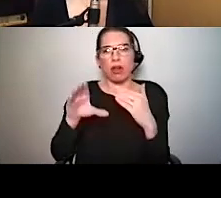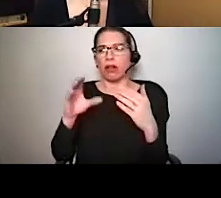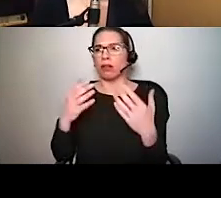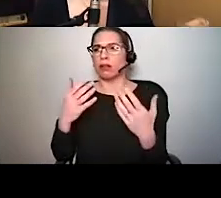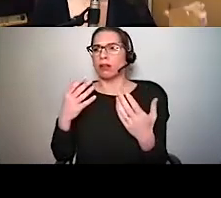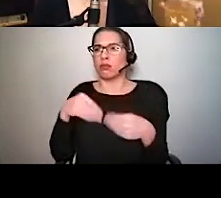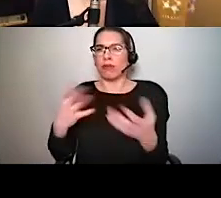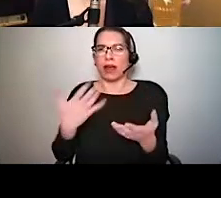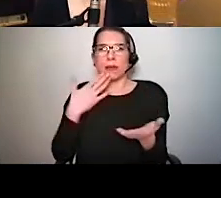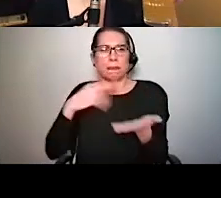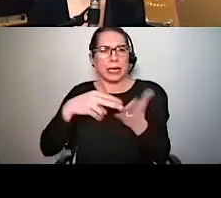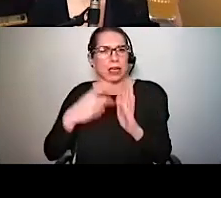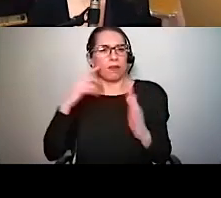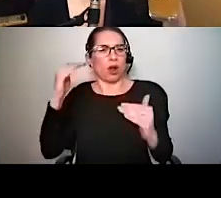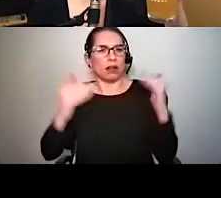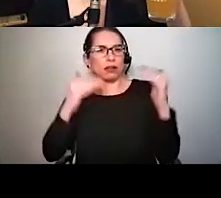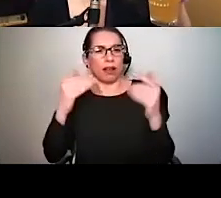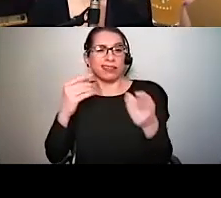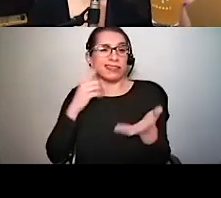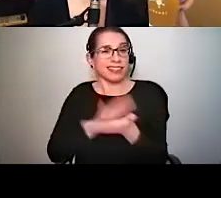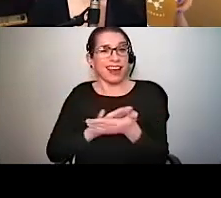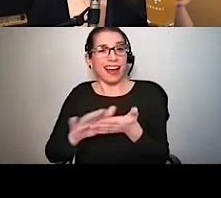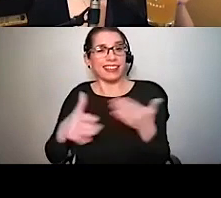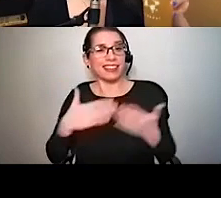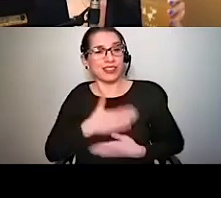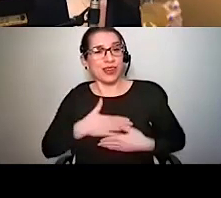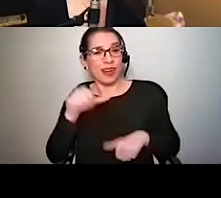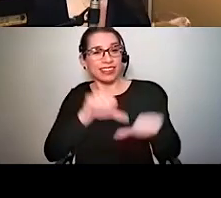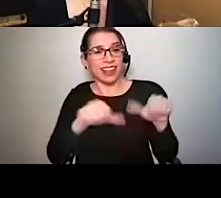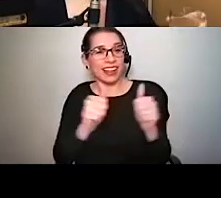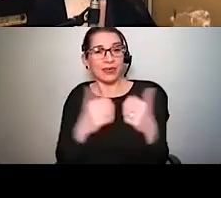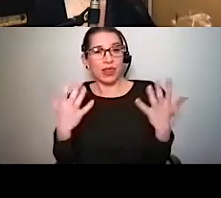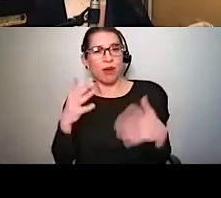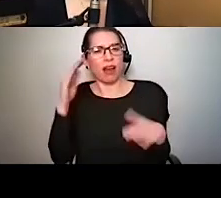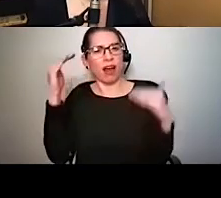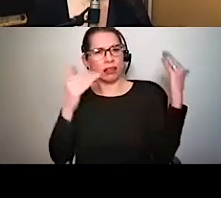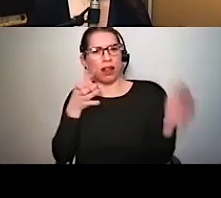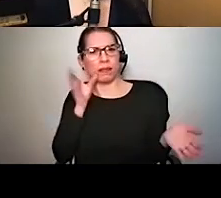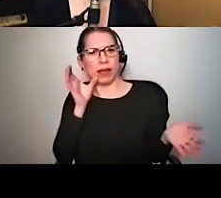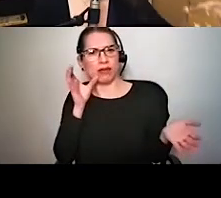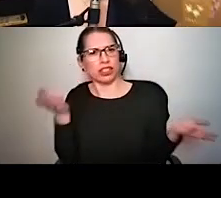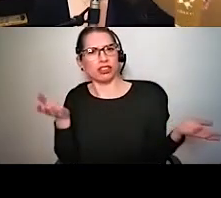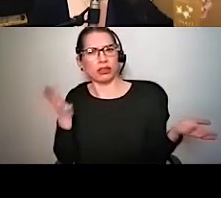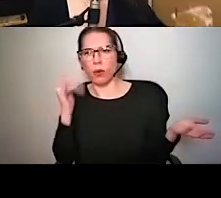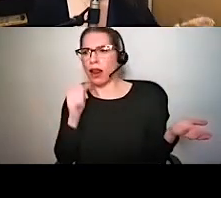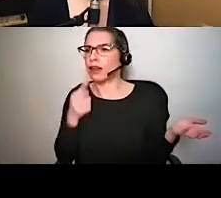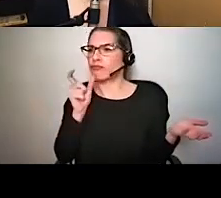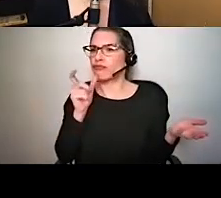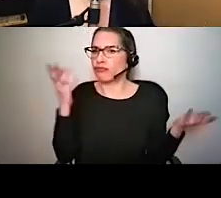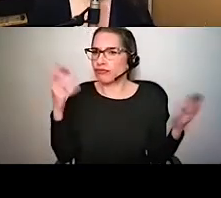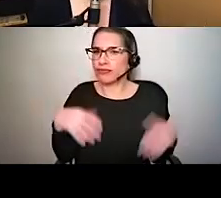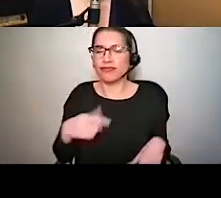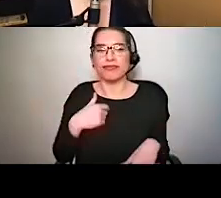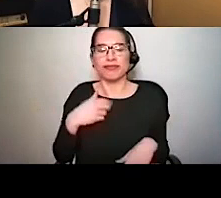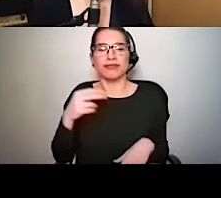we think that it's nice to enjoy science with an adult beverage sometimes. So I'm drinking a pineapple